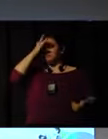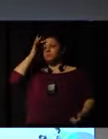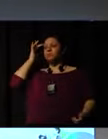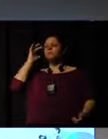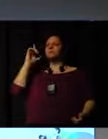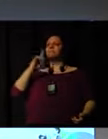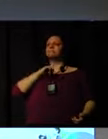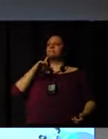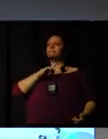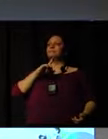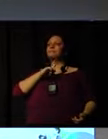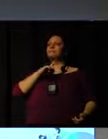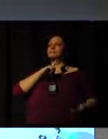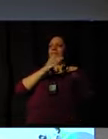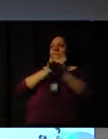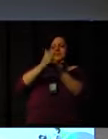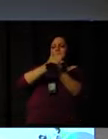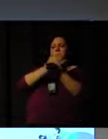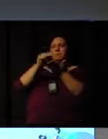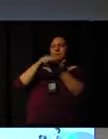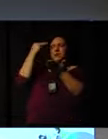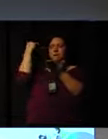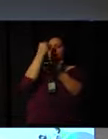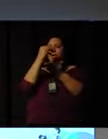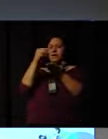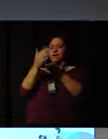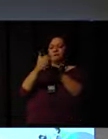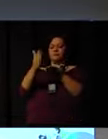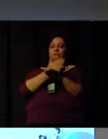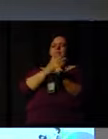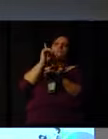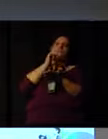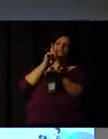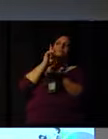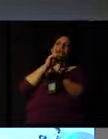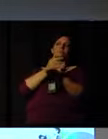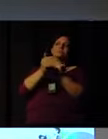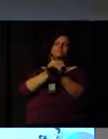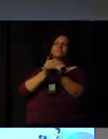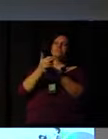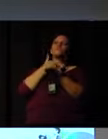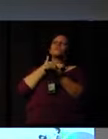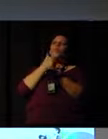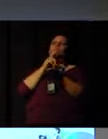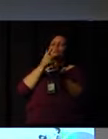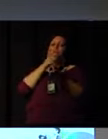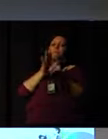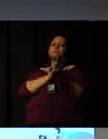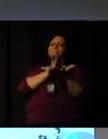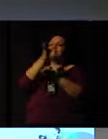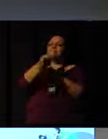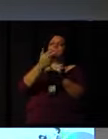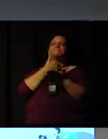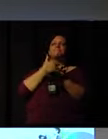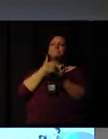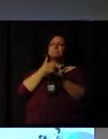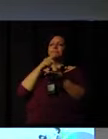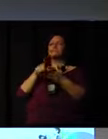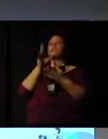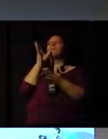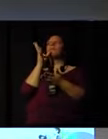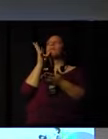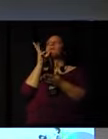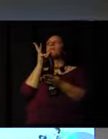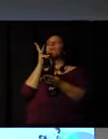children or teenagers that are in the border between Mexico and the United States in